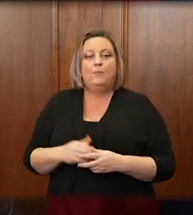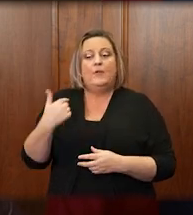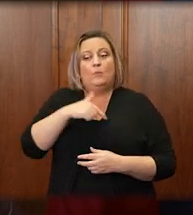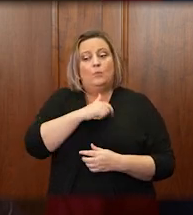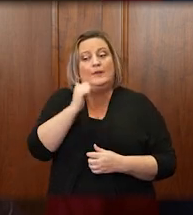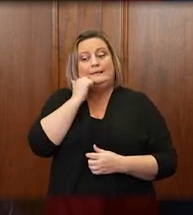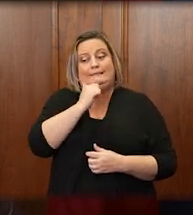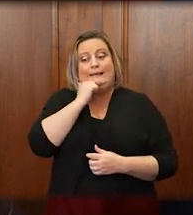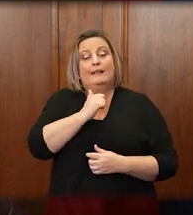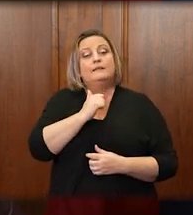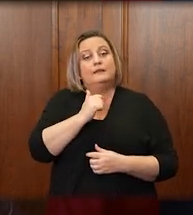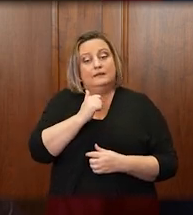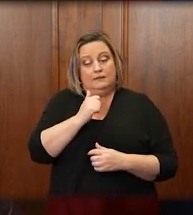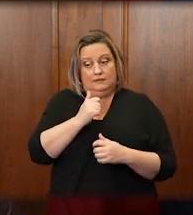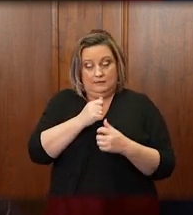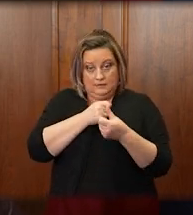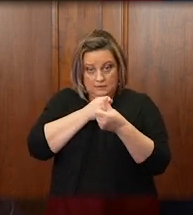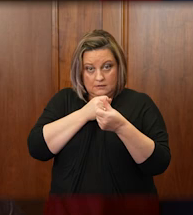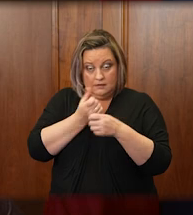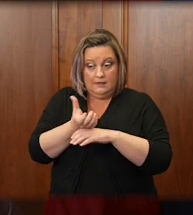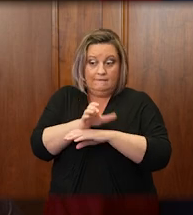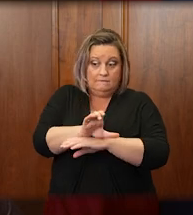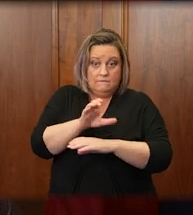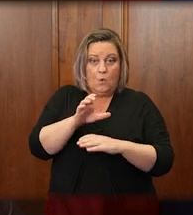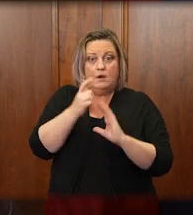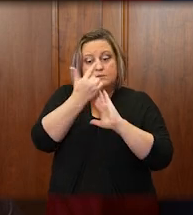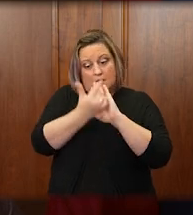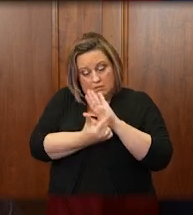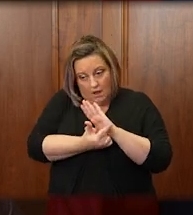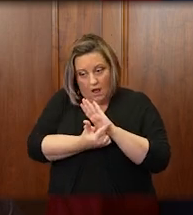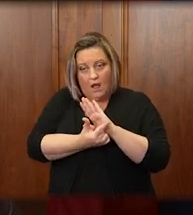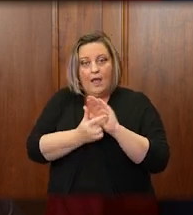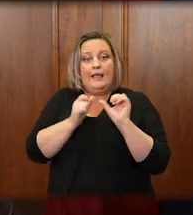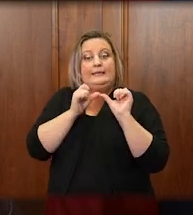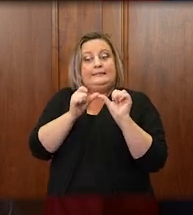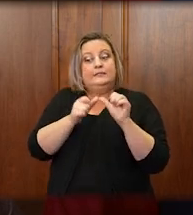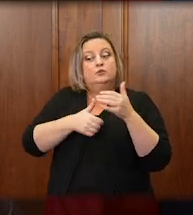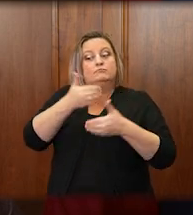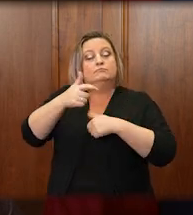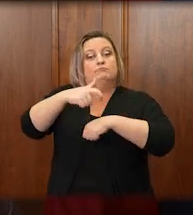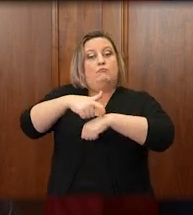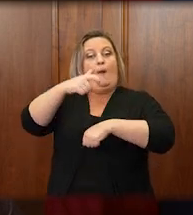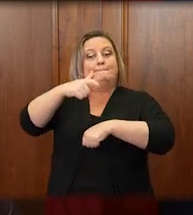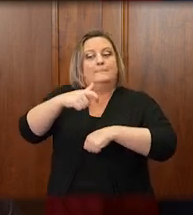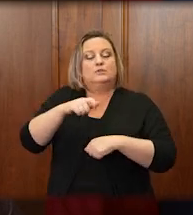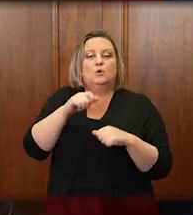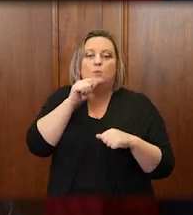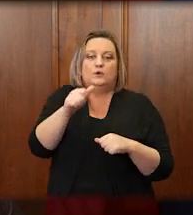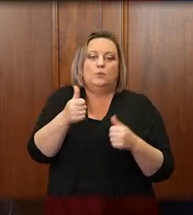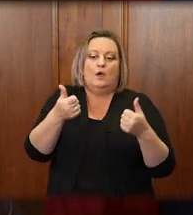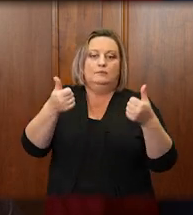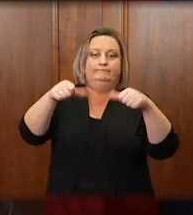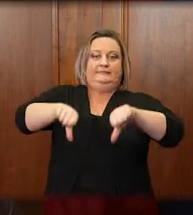here in Wyoming while still moving cases through the system promptly so that justice is not denied.